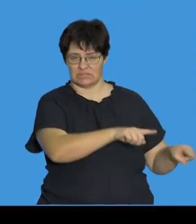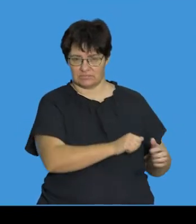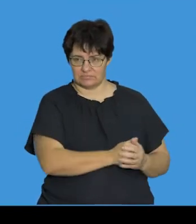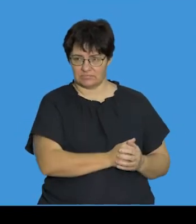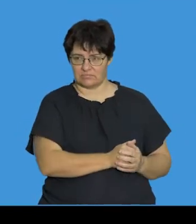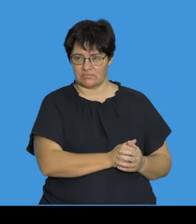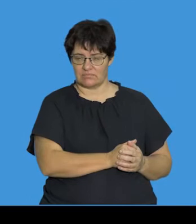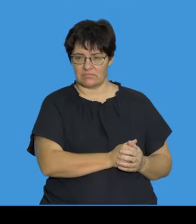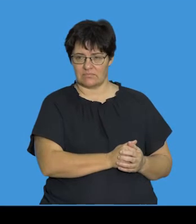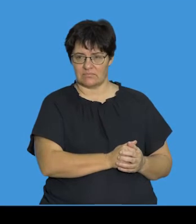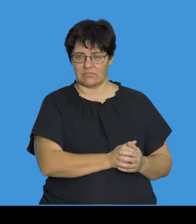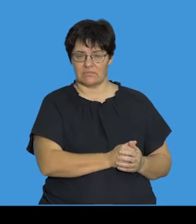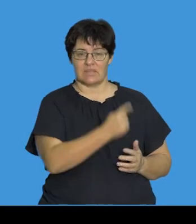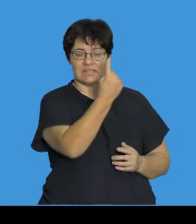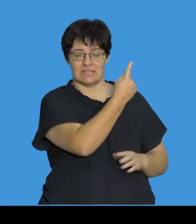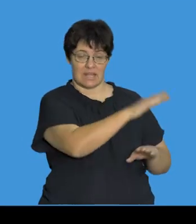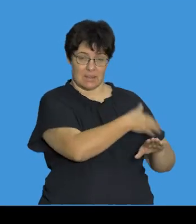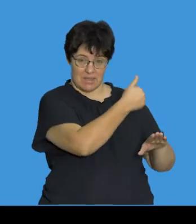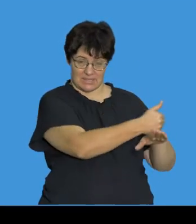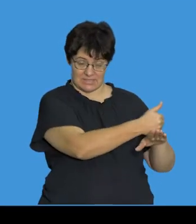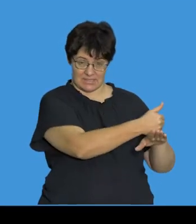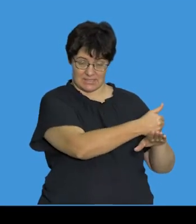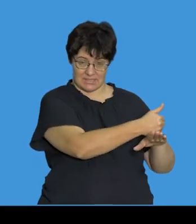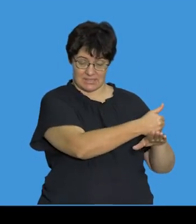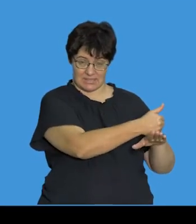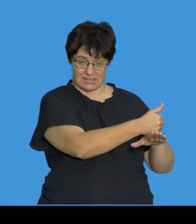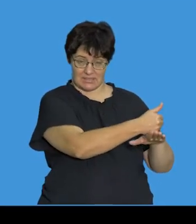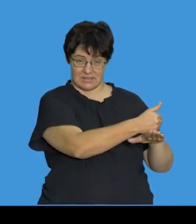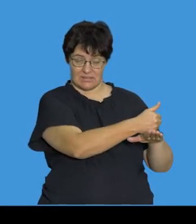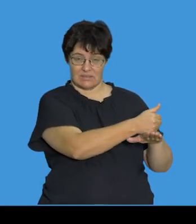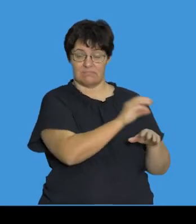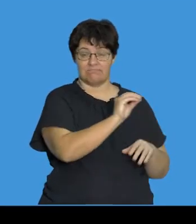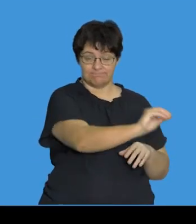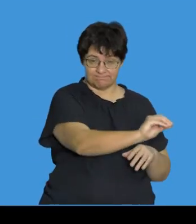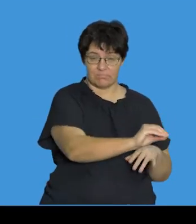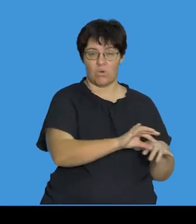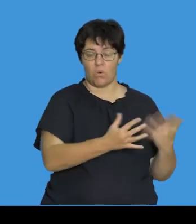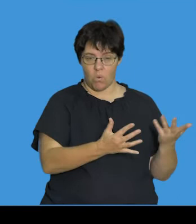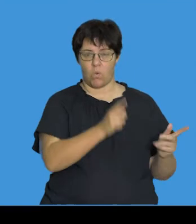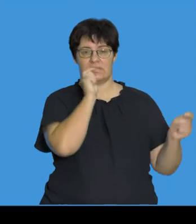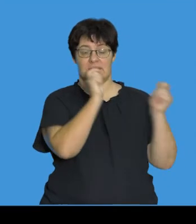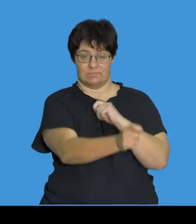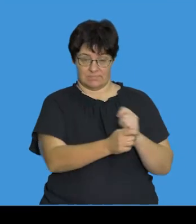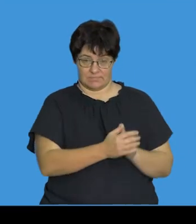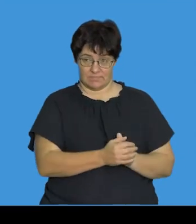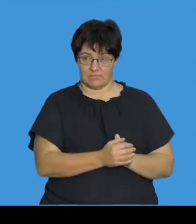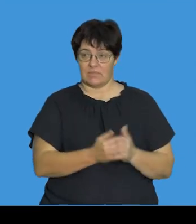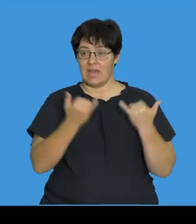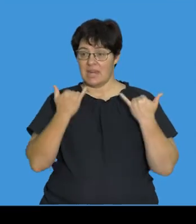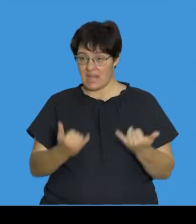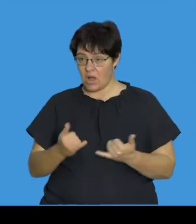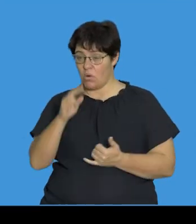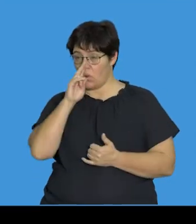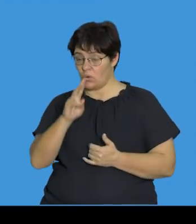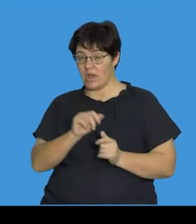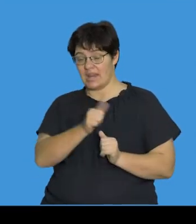a single base being inserted or substituted. Now we're looking at